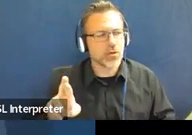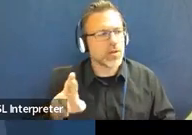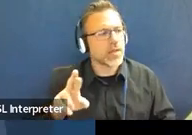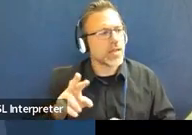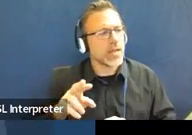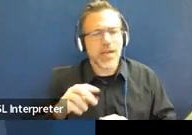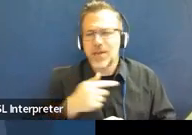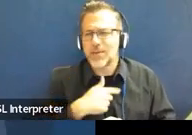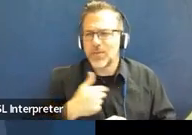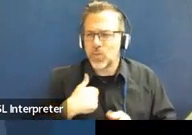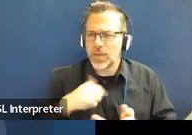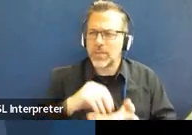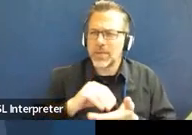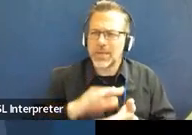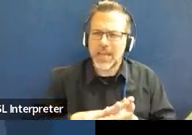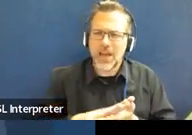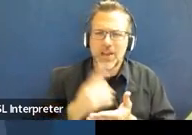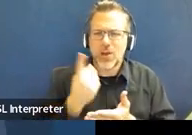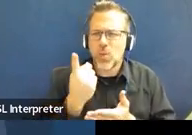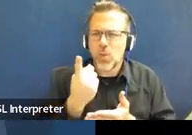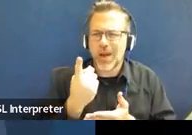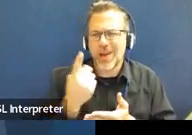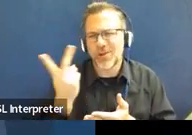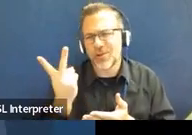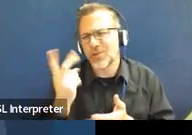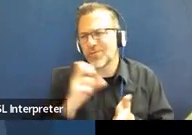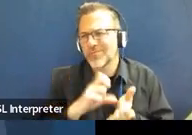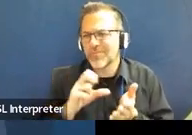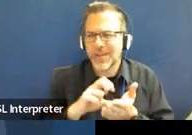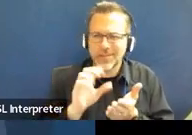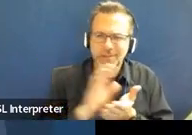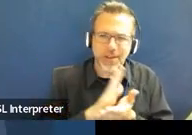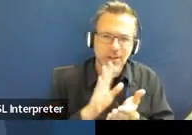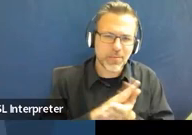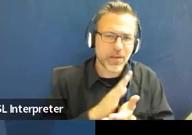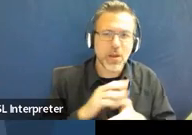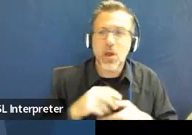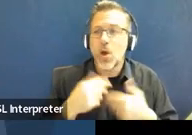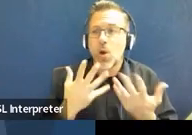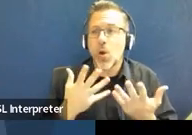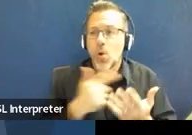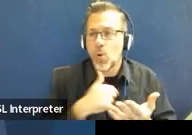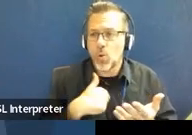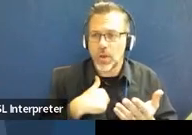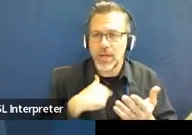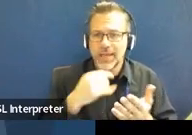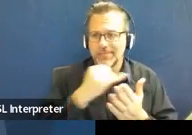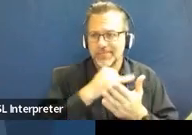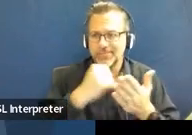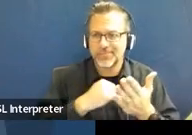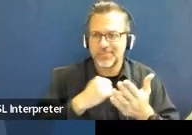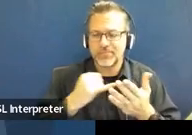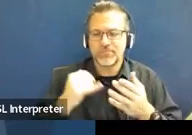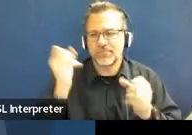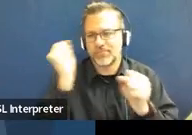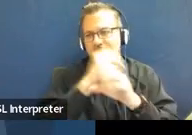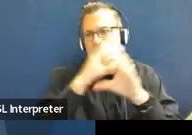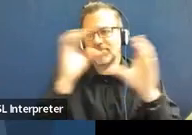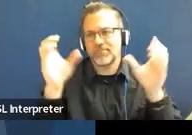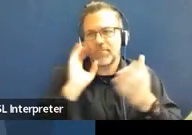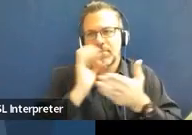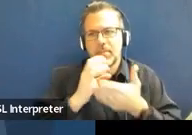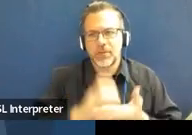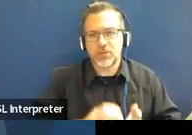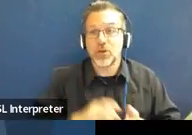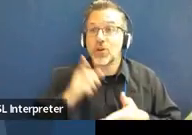or sometimes a two page document or a visual so that you can access this information without